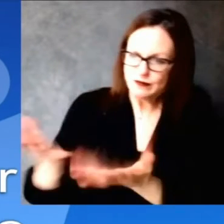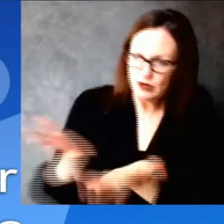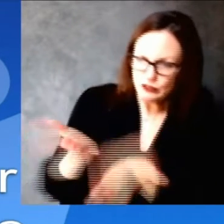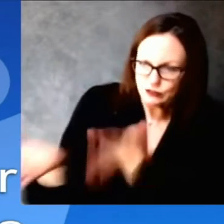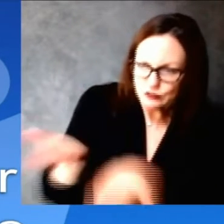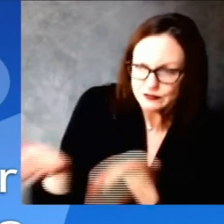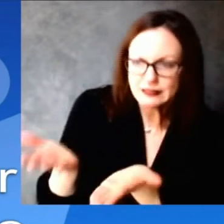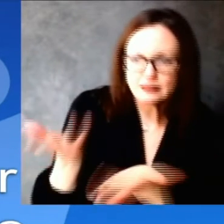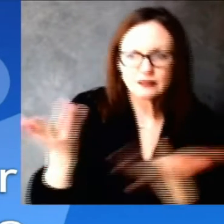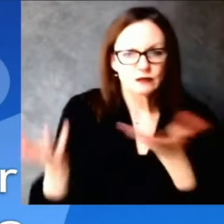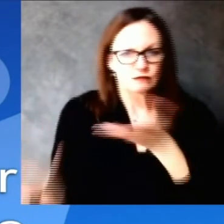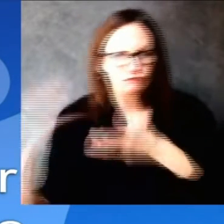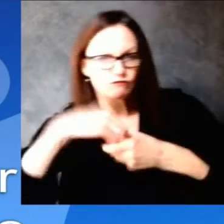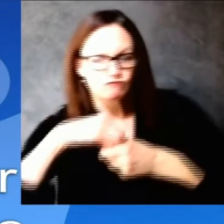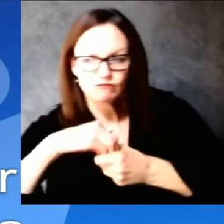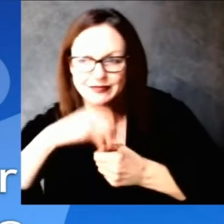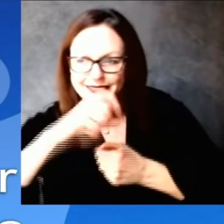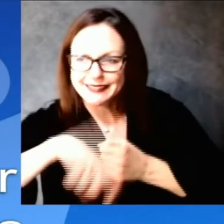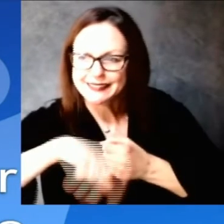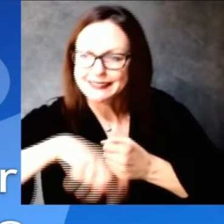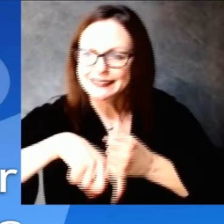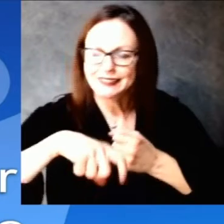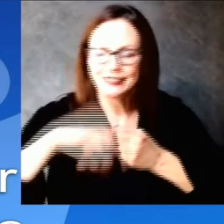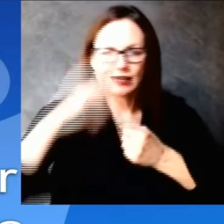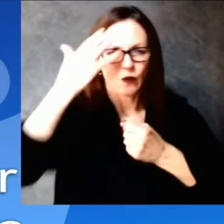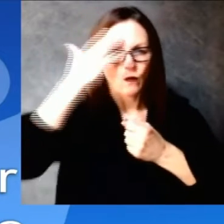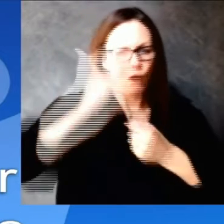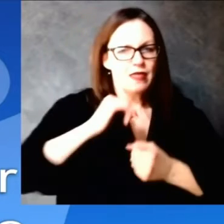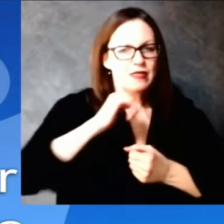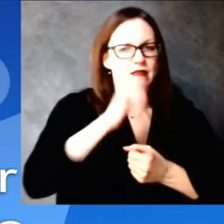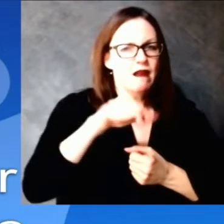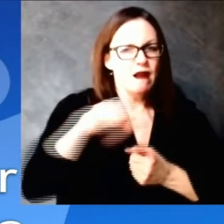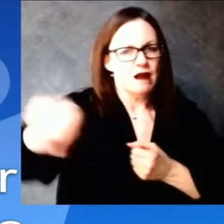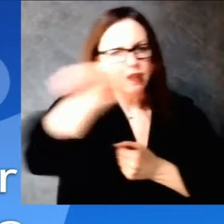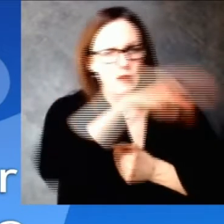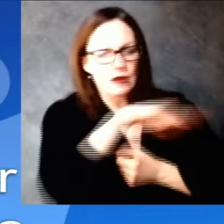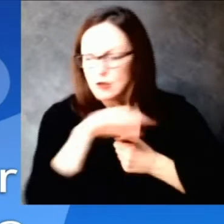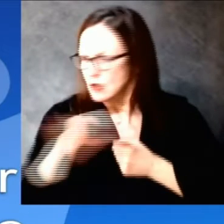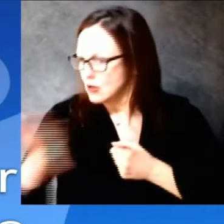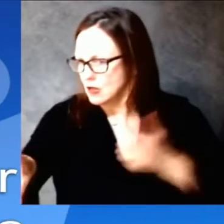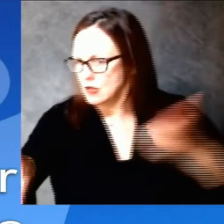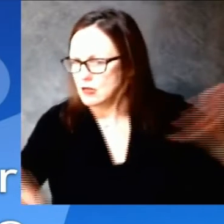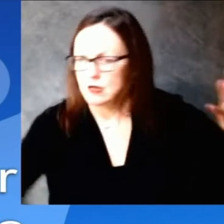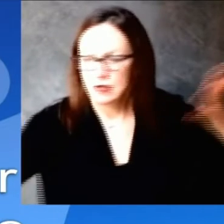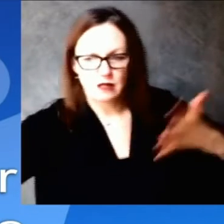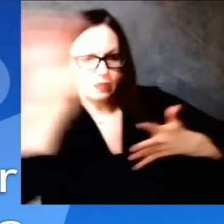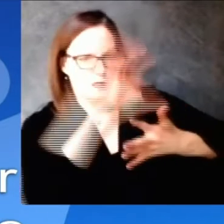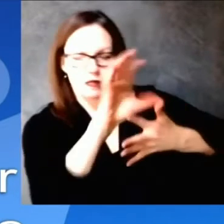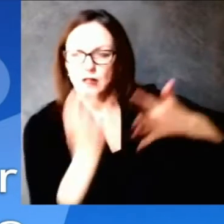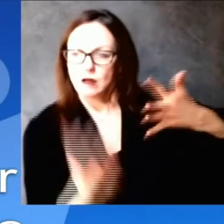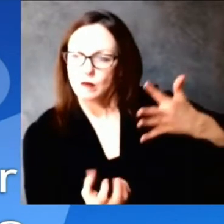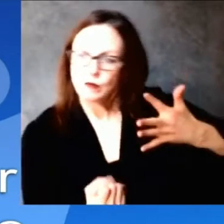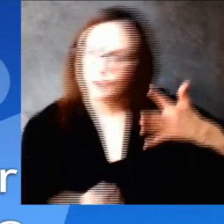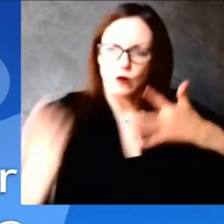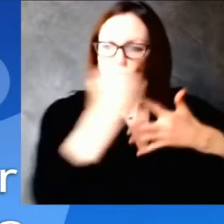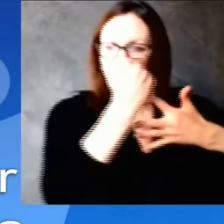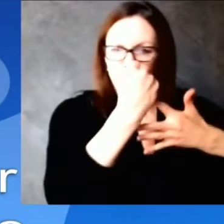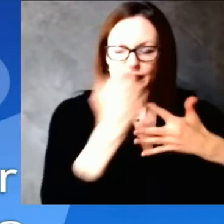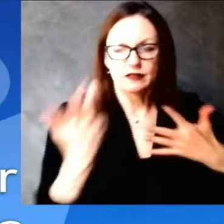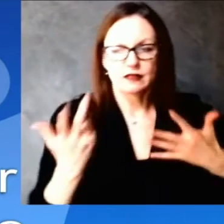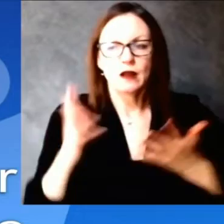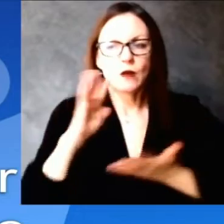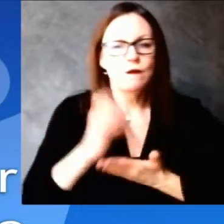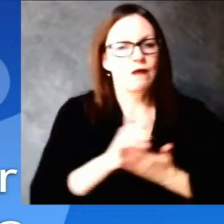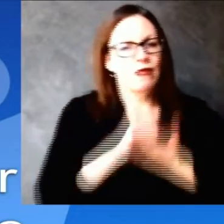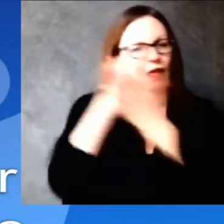how you're allocating vaccine moving forward since the big focus is on racial equity thank you it's a great question